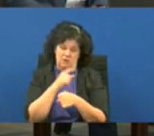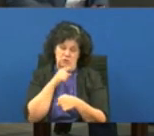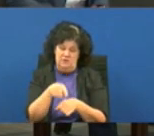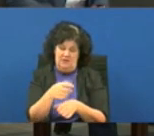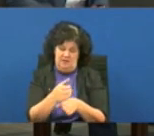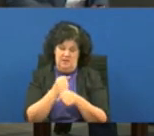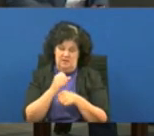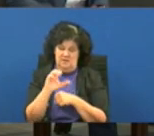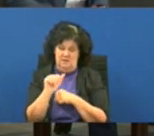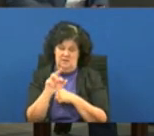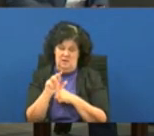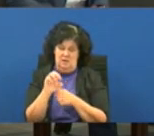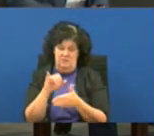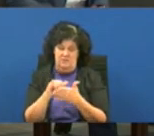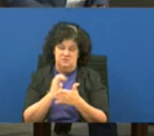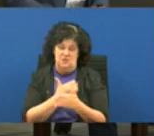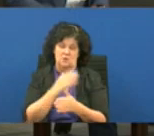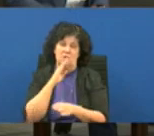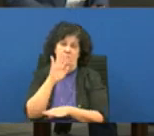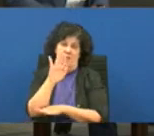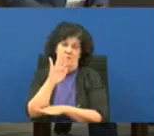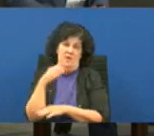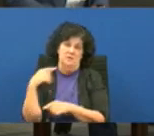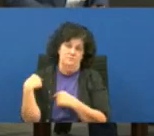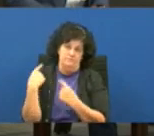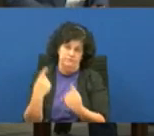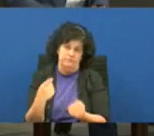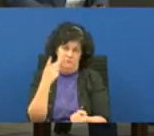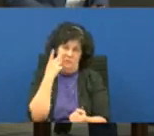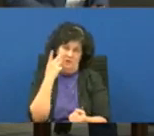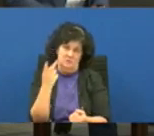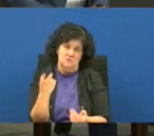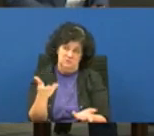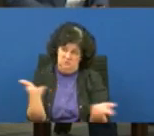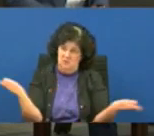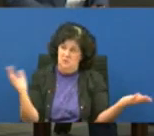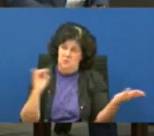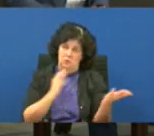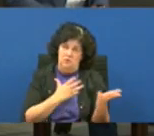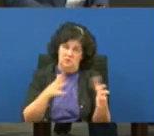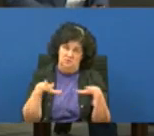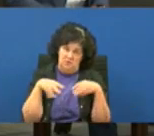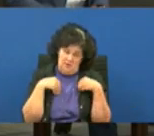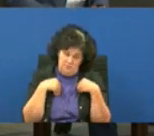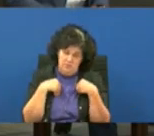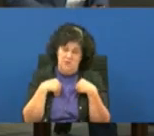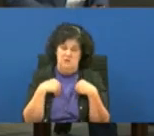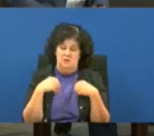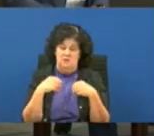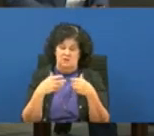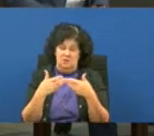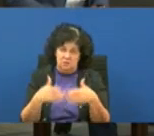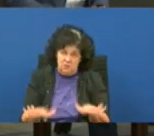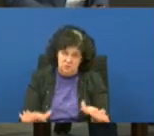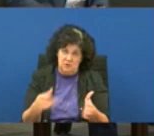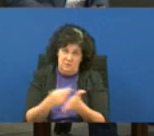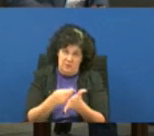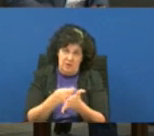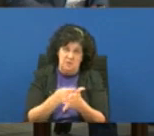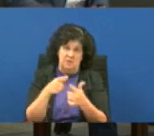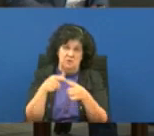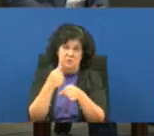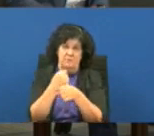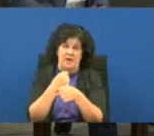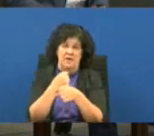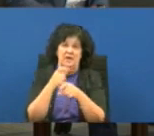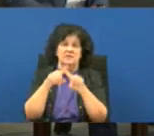get care and that's really the commitment we've had and i think you've all seen we we're there we've accepted losing money to make sure we can make a difference in this community and that's what we're here